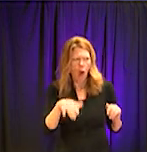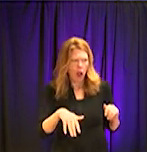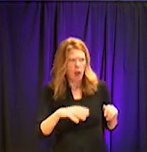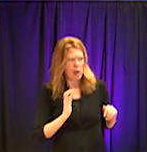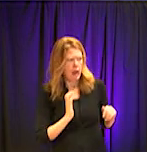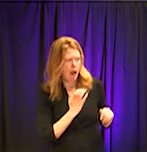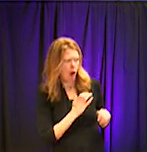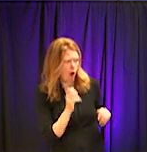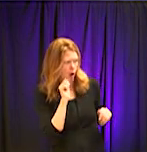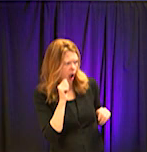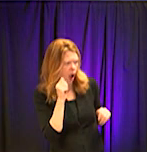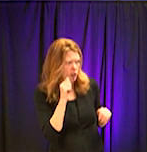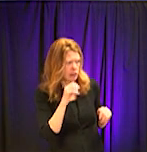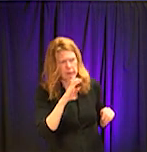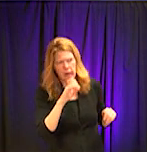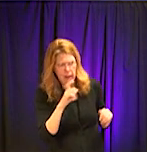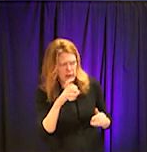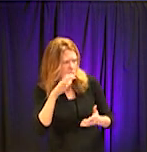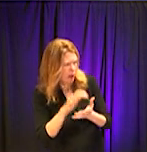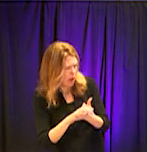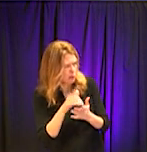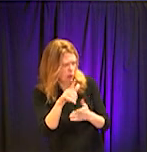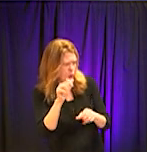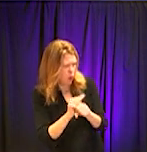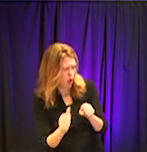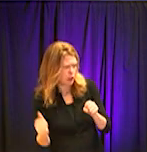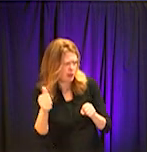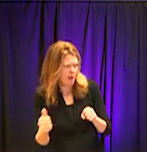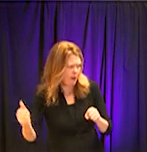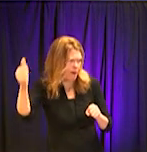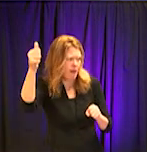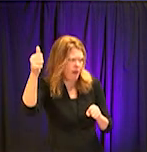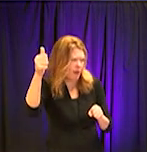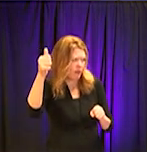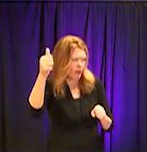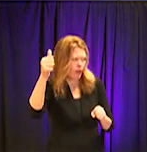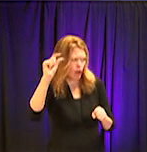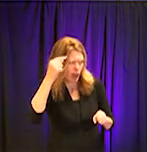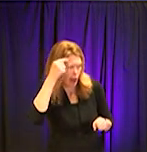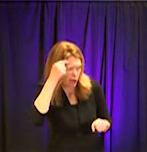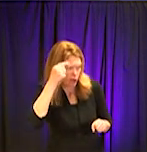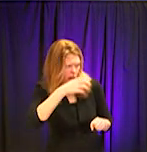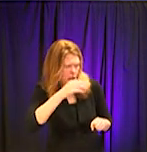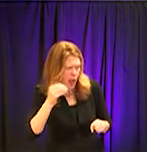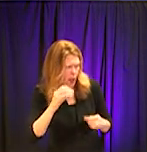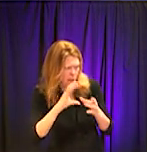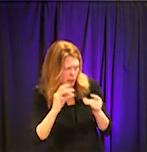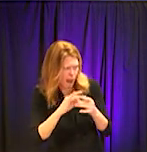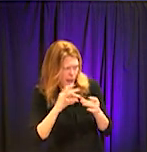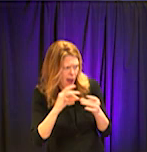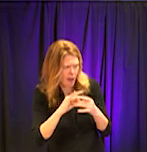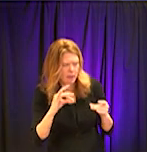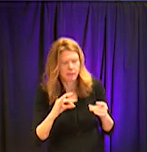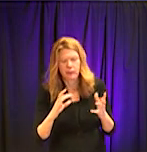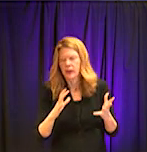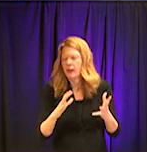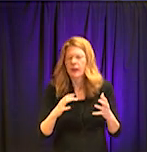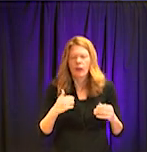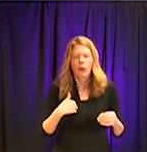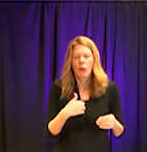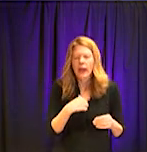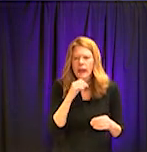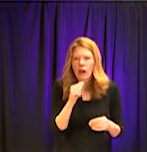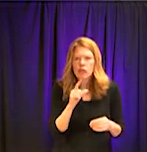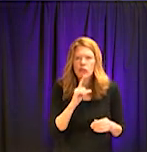ex-husband's sister works at the Pentagon and they heard, we're going to dispel some of the things that are not true.